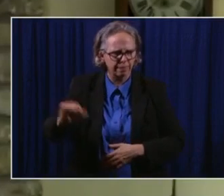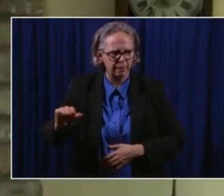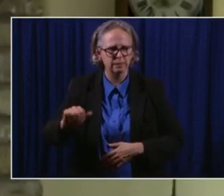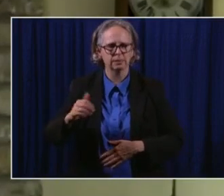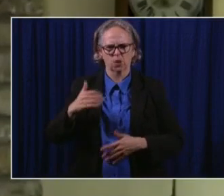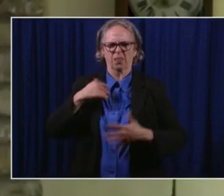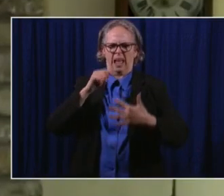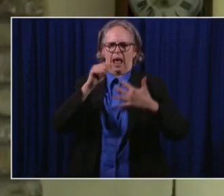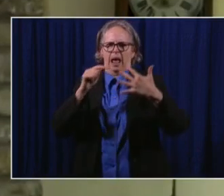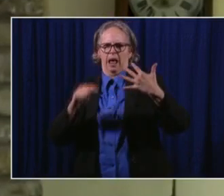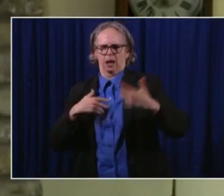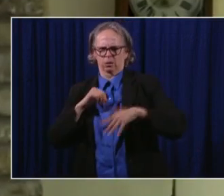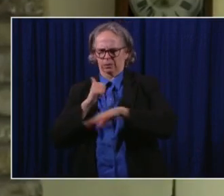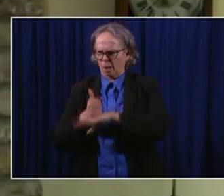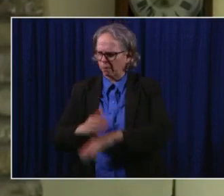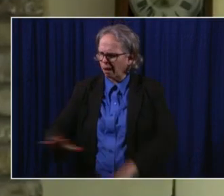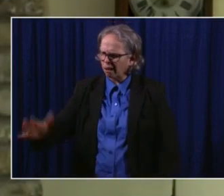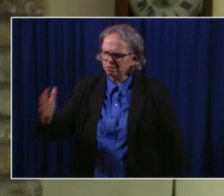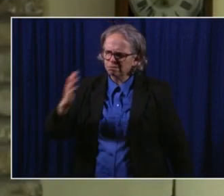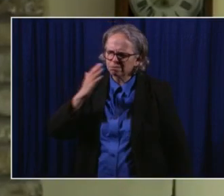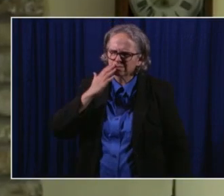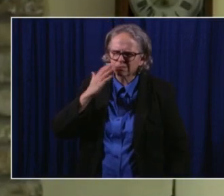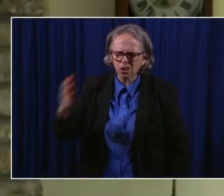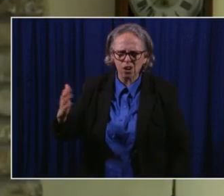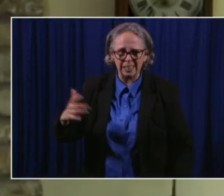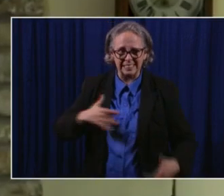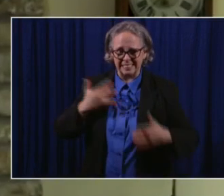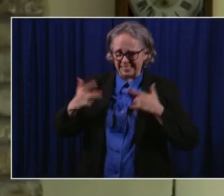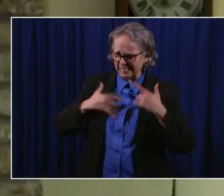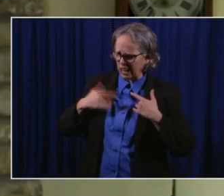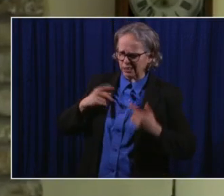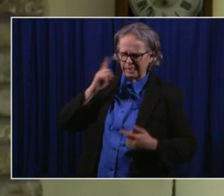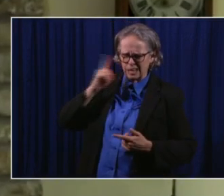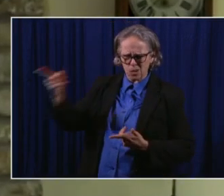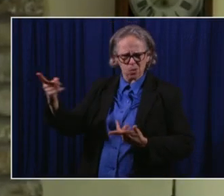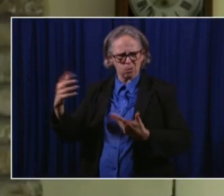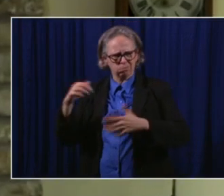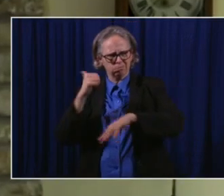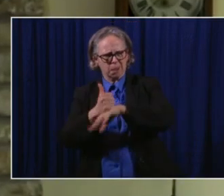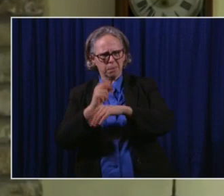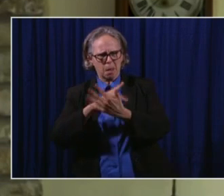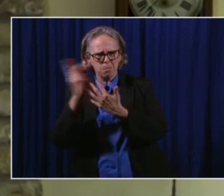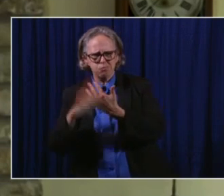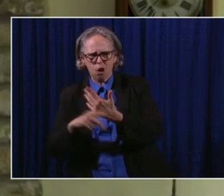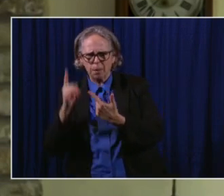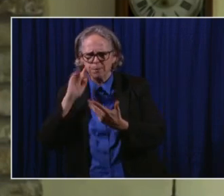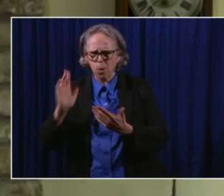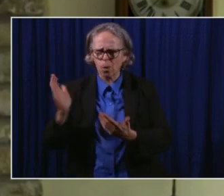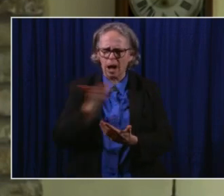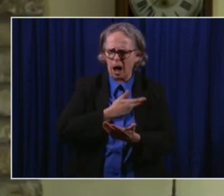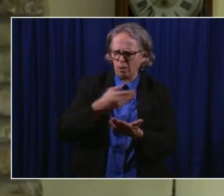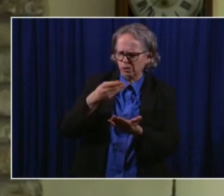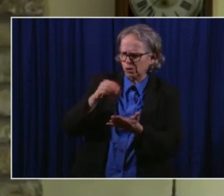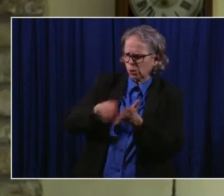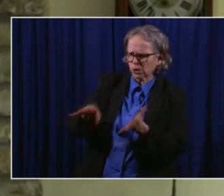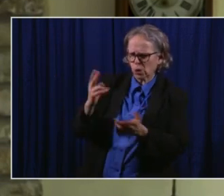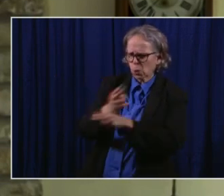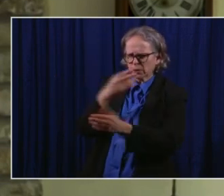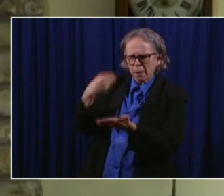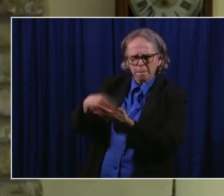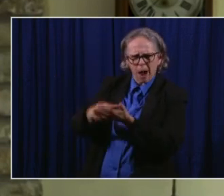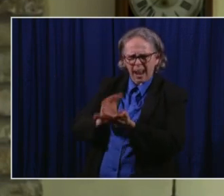Thank you very much. I was really excited about that when you and I talked the other day, and I wanted you to share it with everybody in the state. So